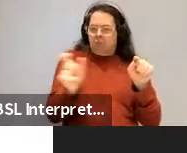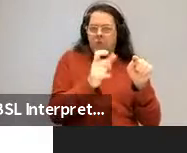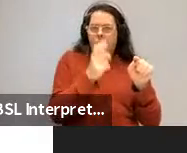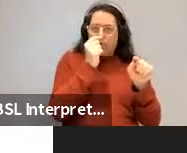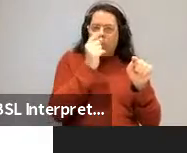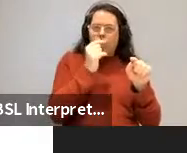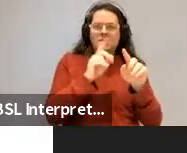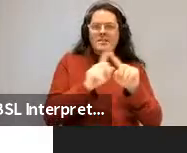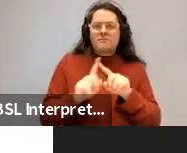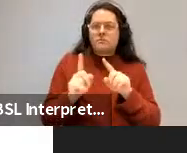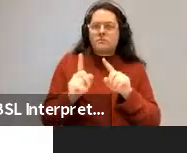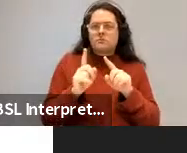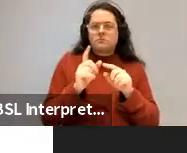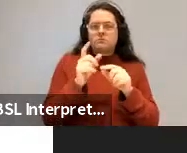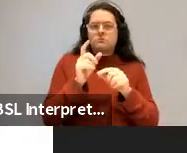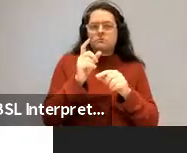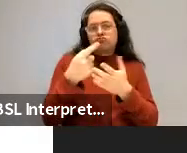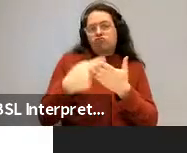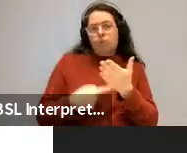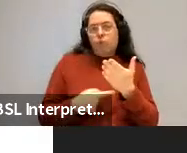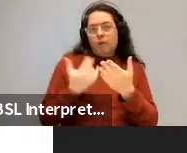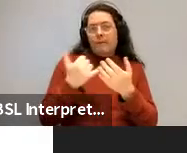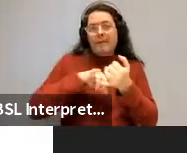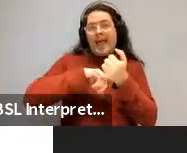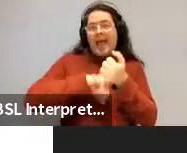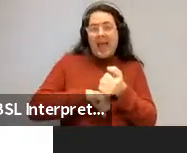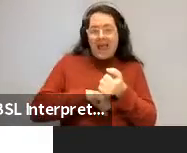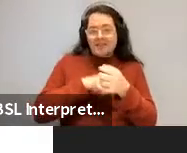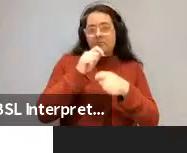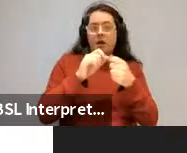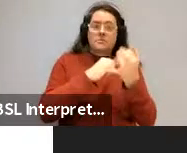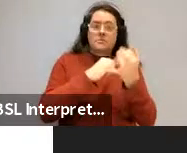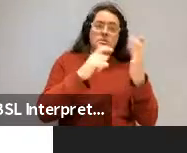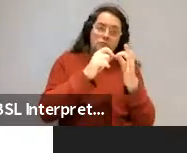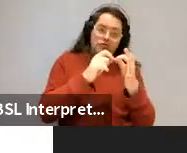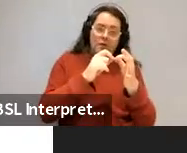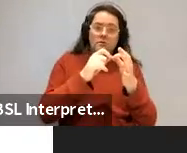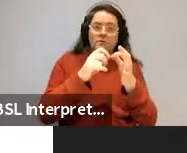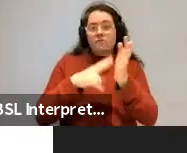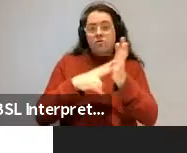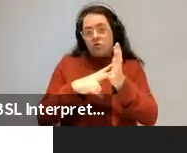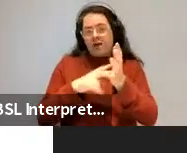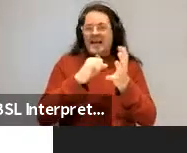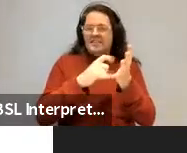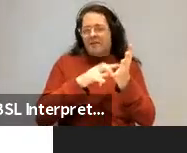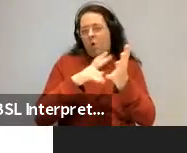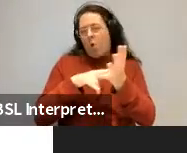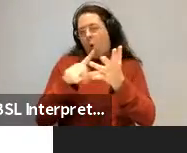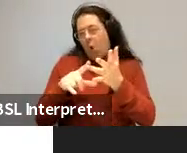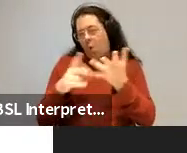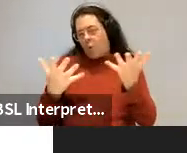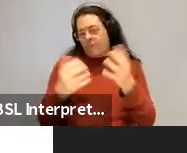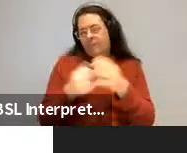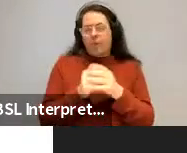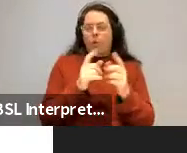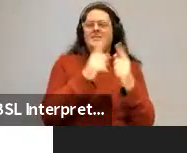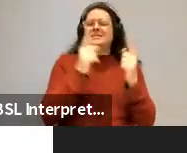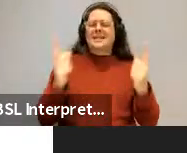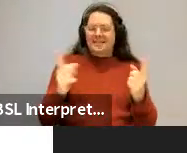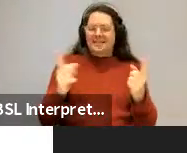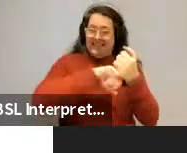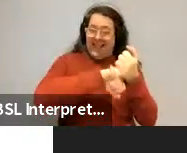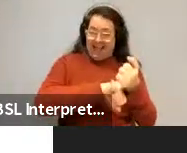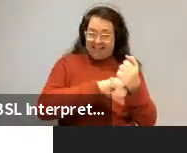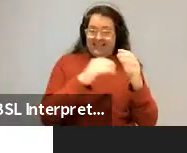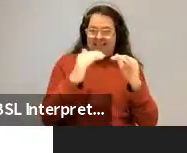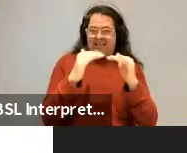like s goes to a subject, a verb, and an object in English, or, I'm sorry, a sentence is a, you